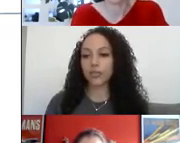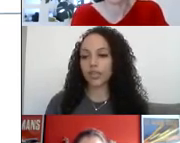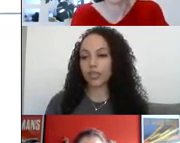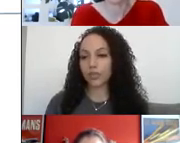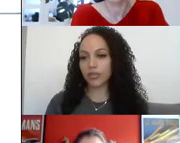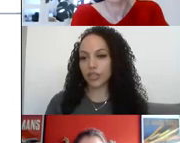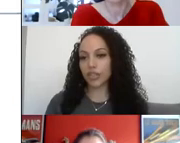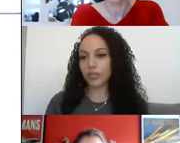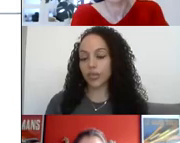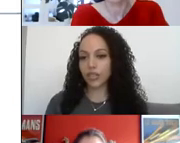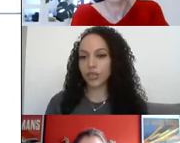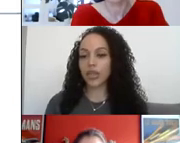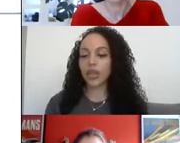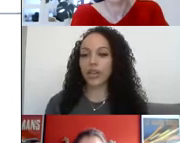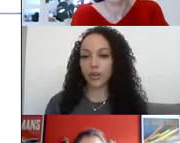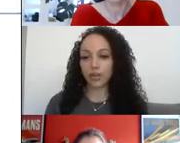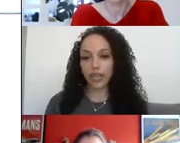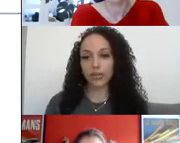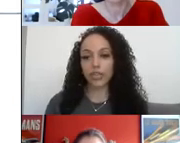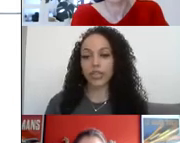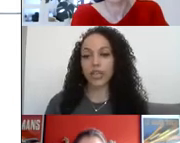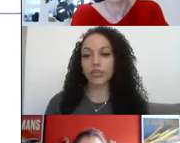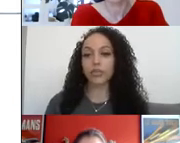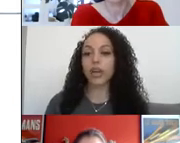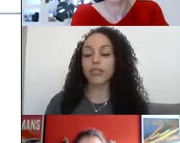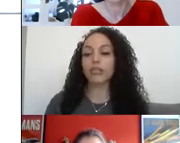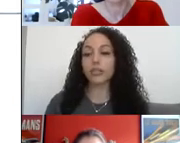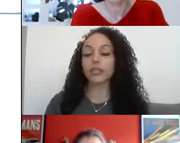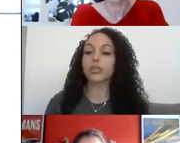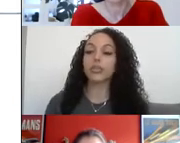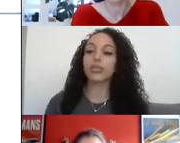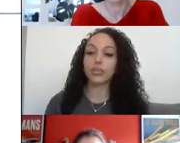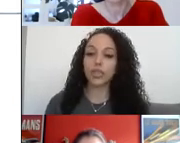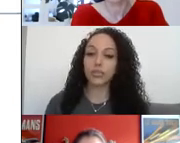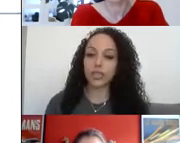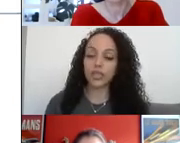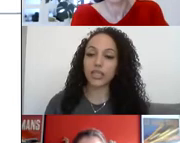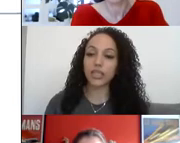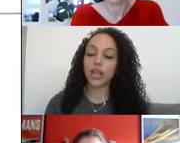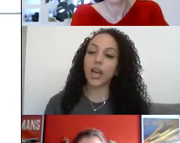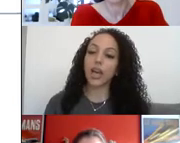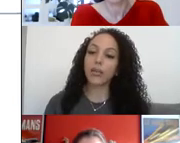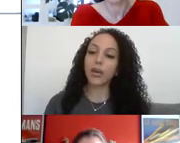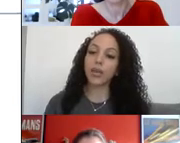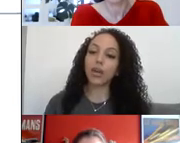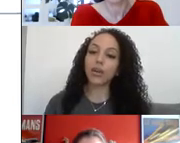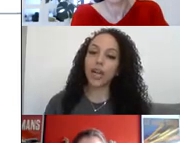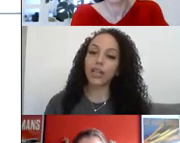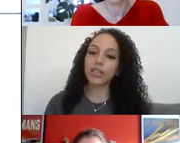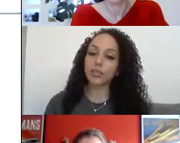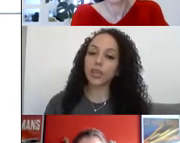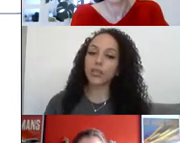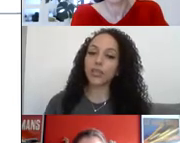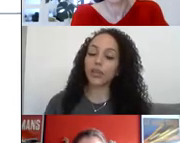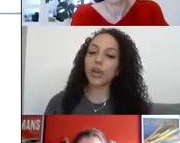As mentioned, I'm the Registration Manager at the Health and Care Professions Council, currently responsible for CPD. We are